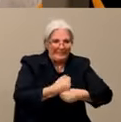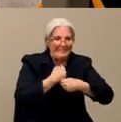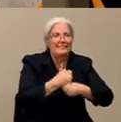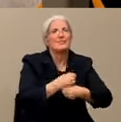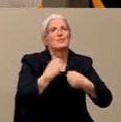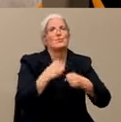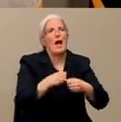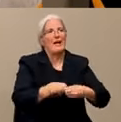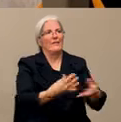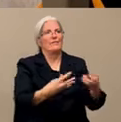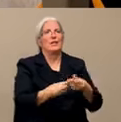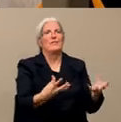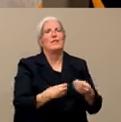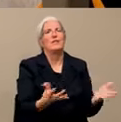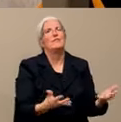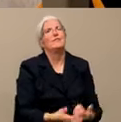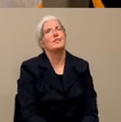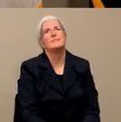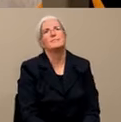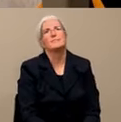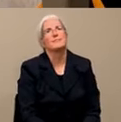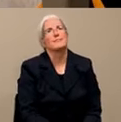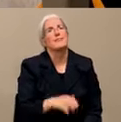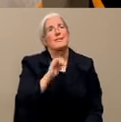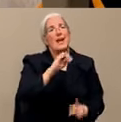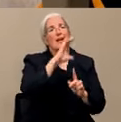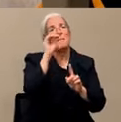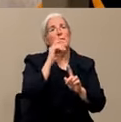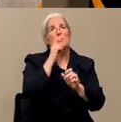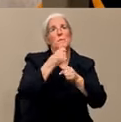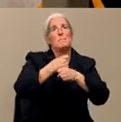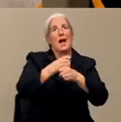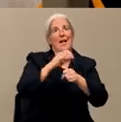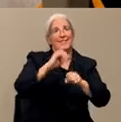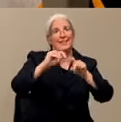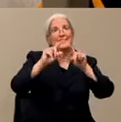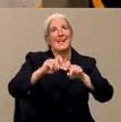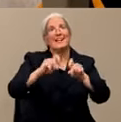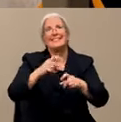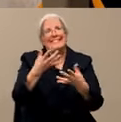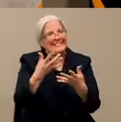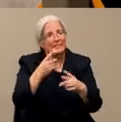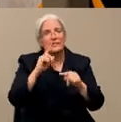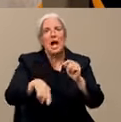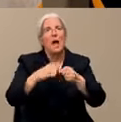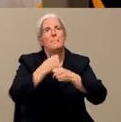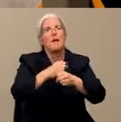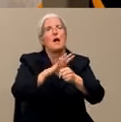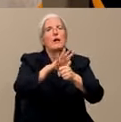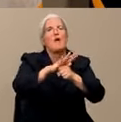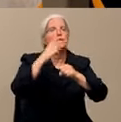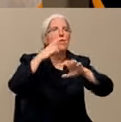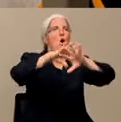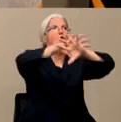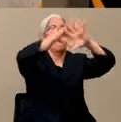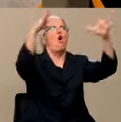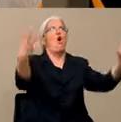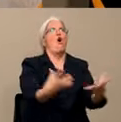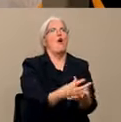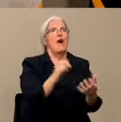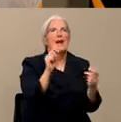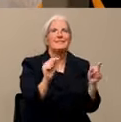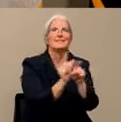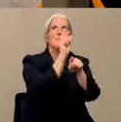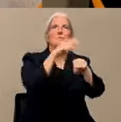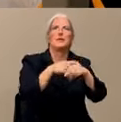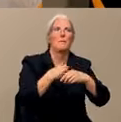built to supply enough tests for the entire world at the same time. So there's